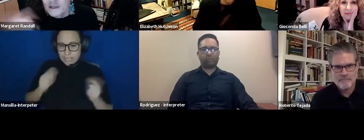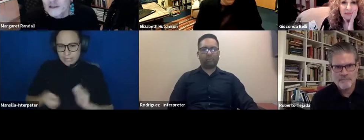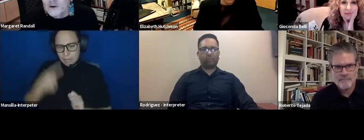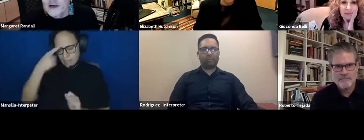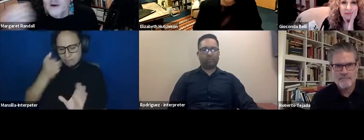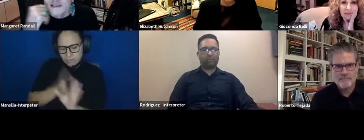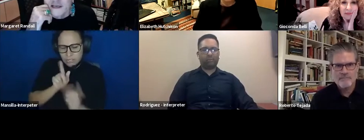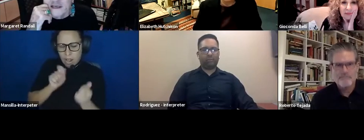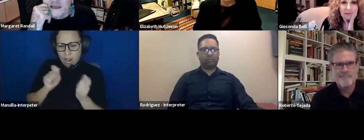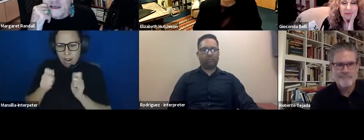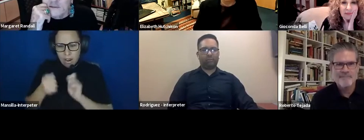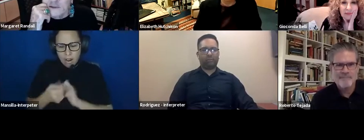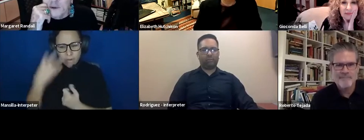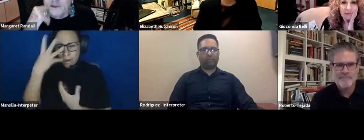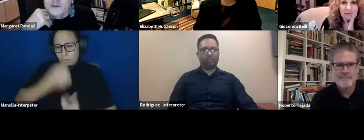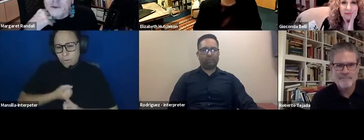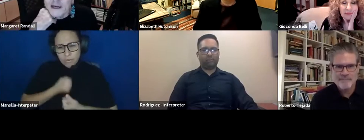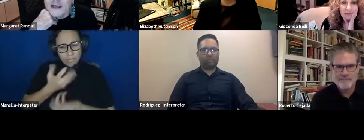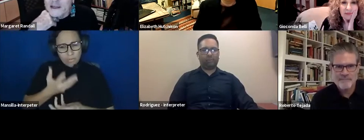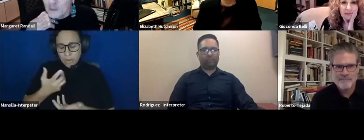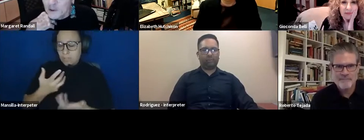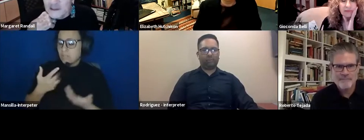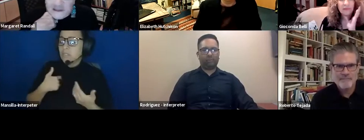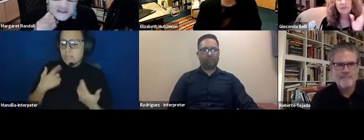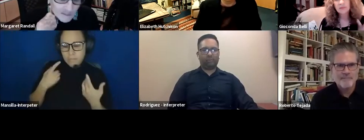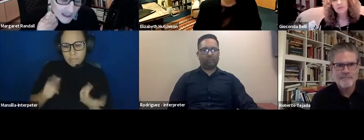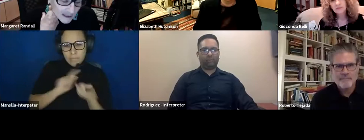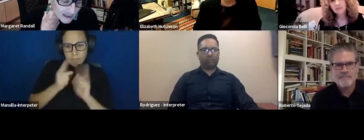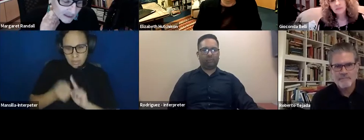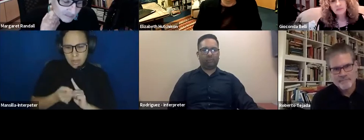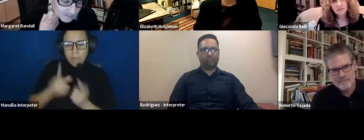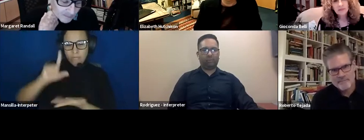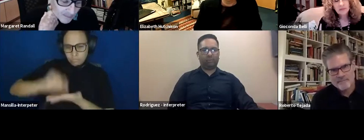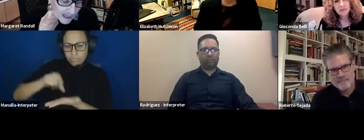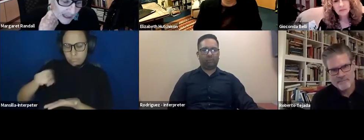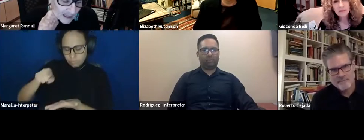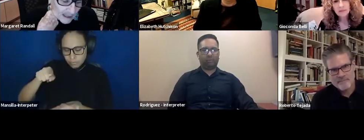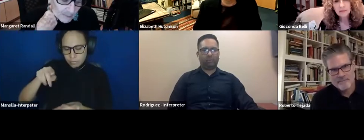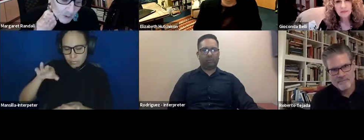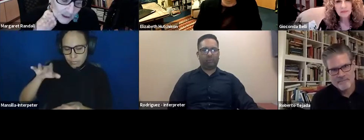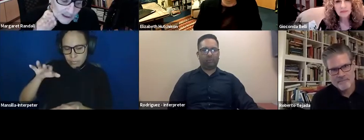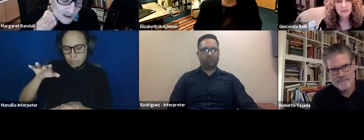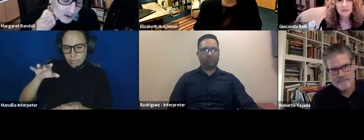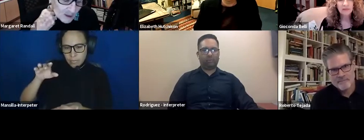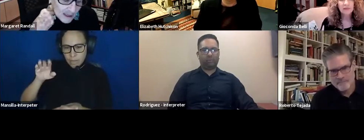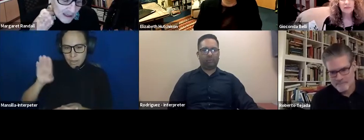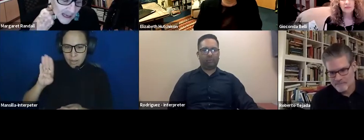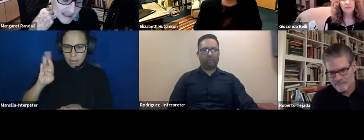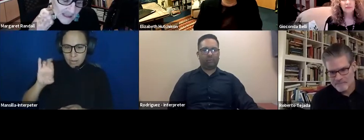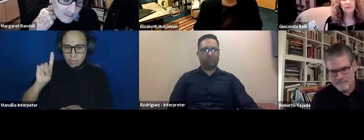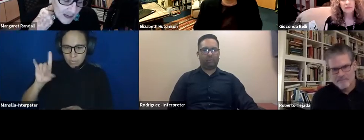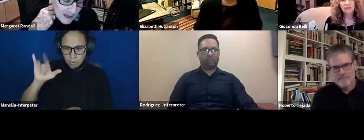poetry. And so I translated it, and it was published by the operating system in, in, in Brooklyn. So